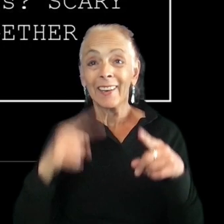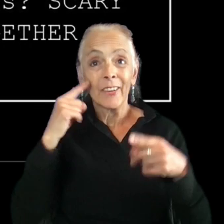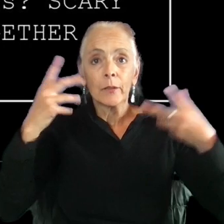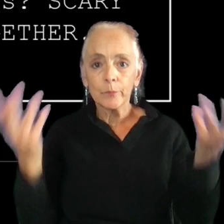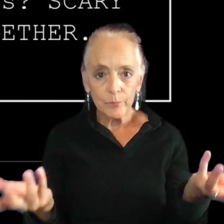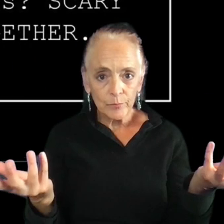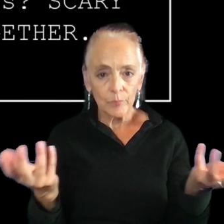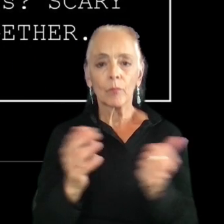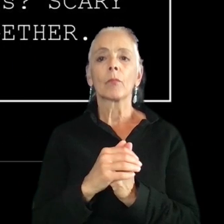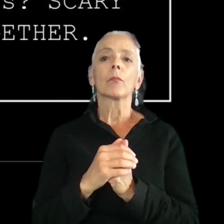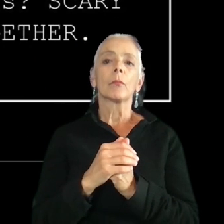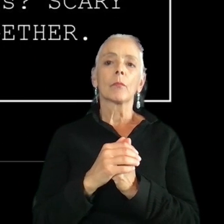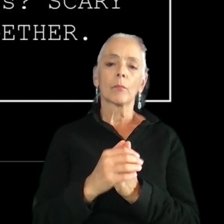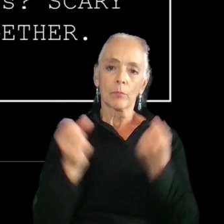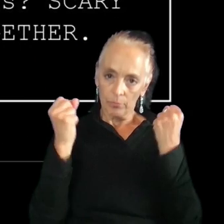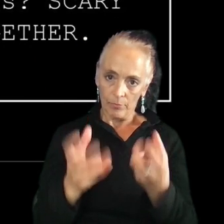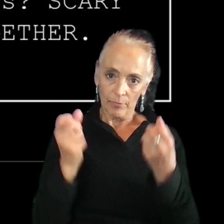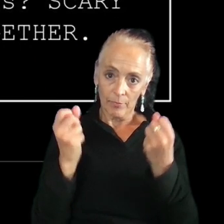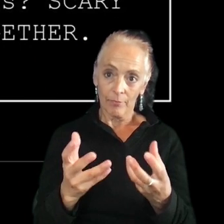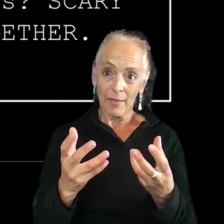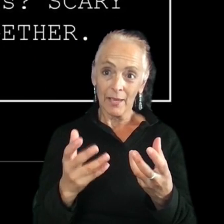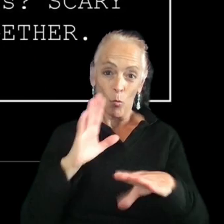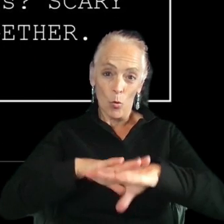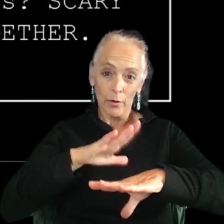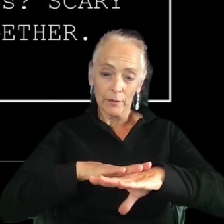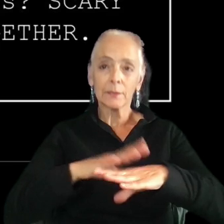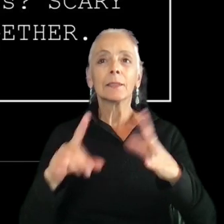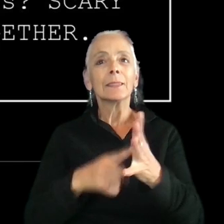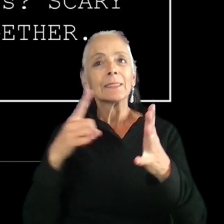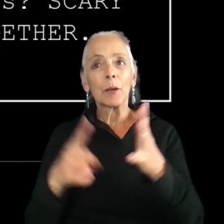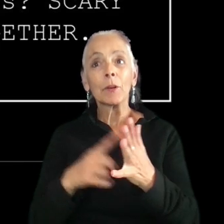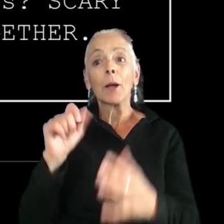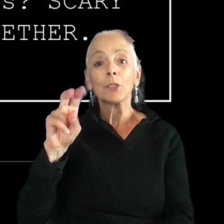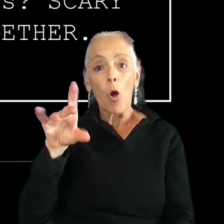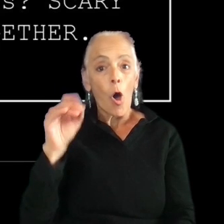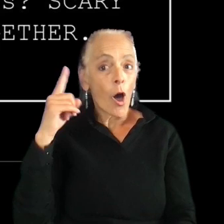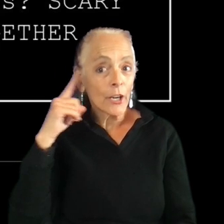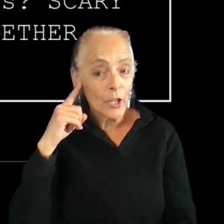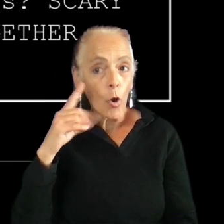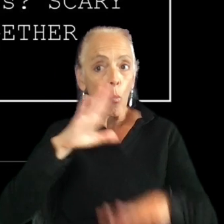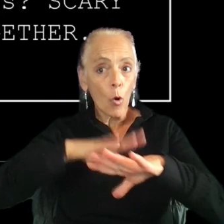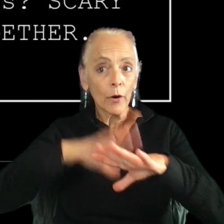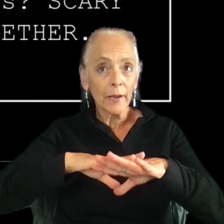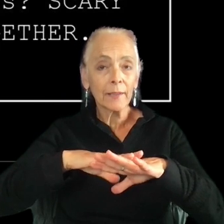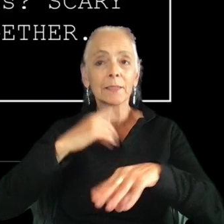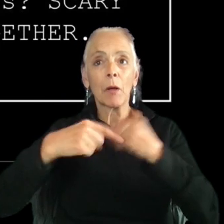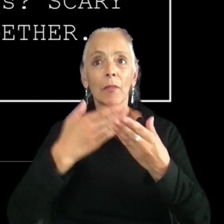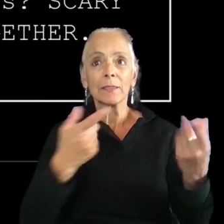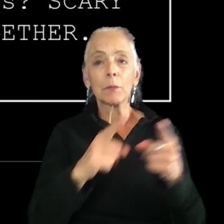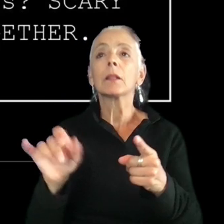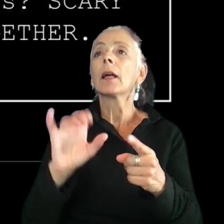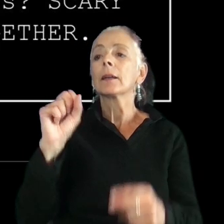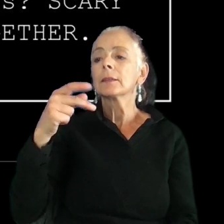But honestly, there are so many warnings, sometimes literal audio warnings about things that are happening. Like maybe you're on a space